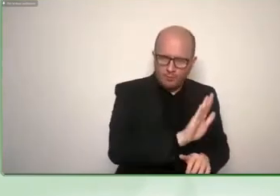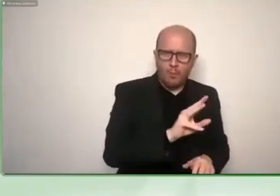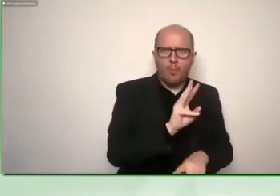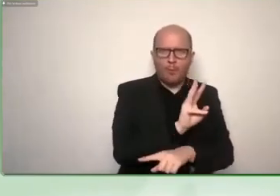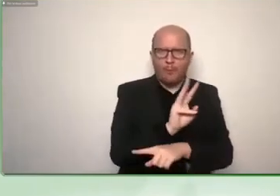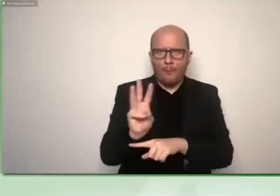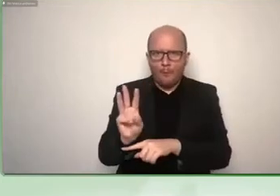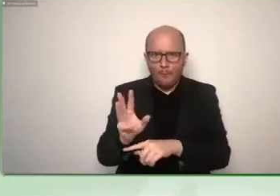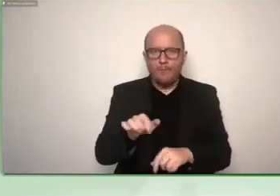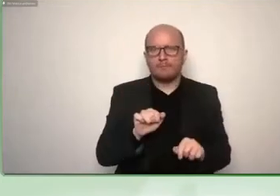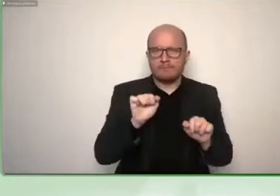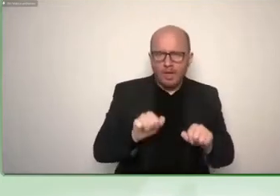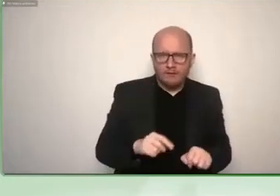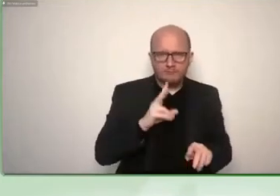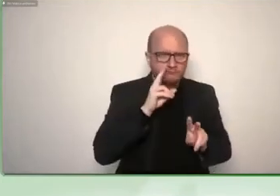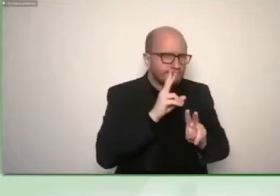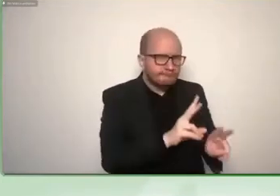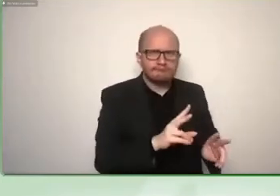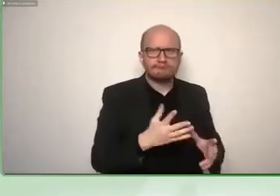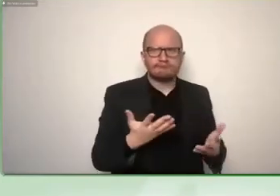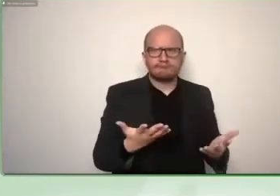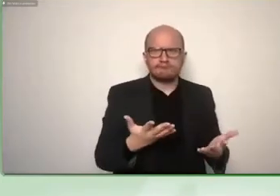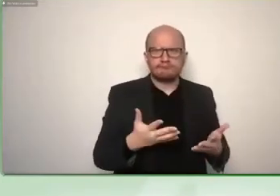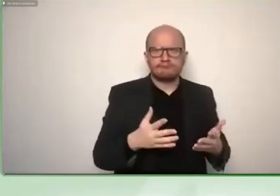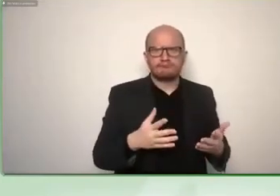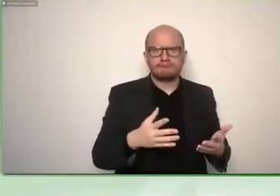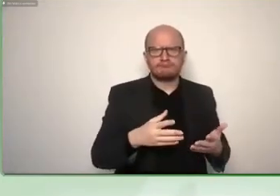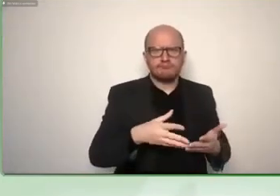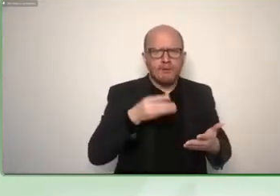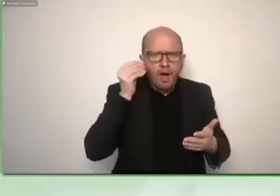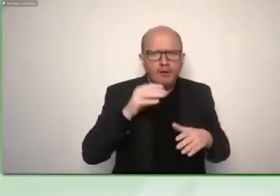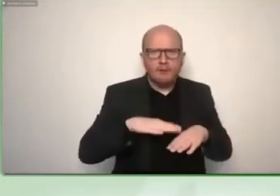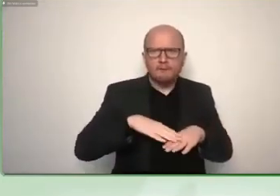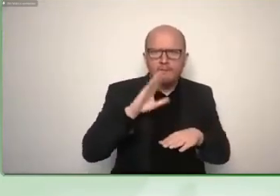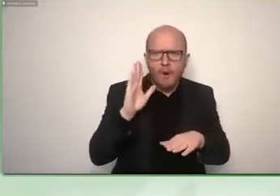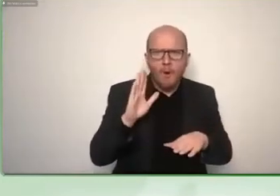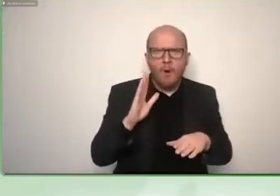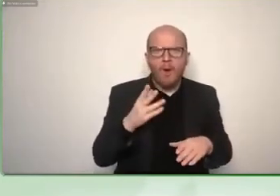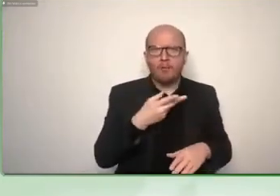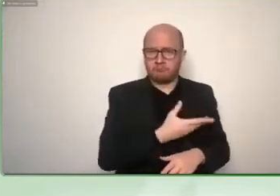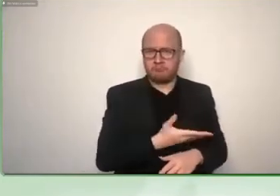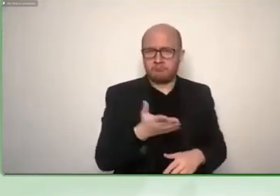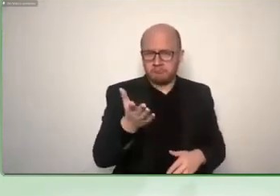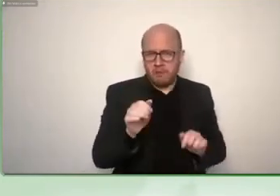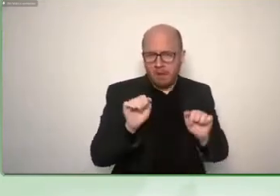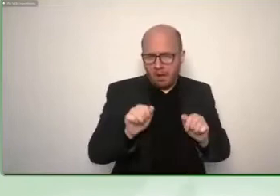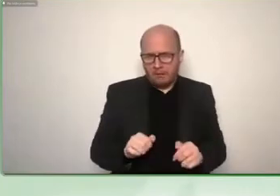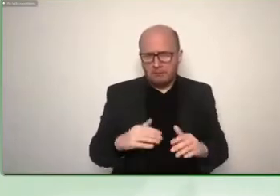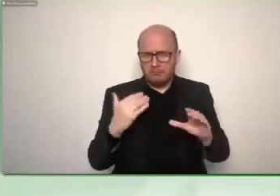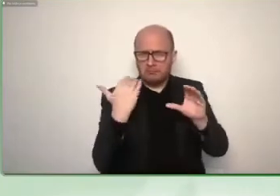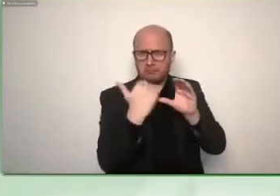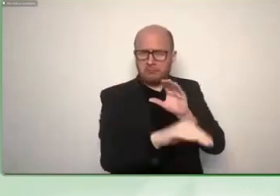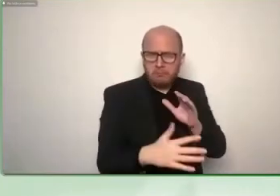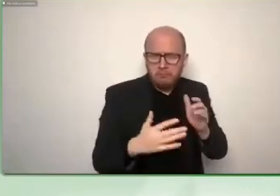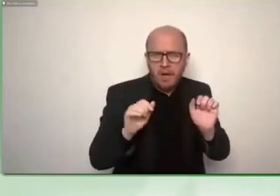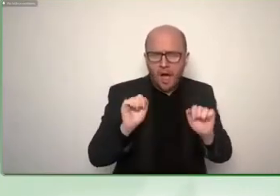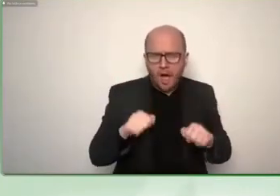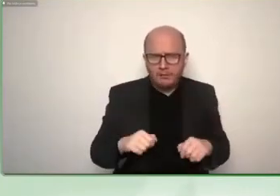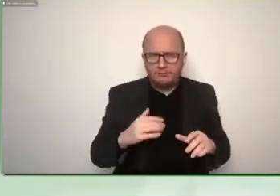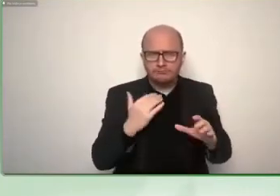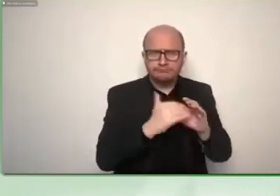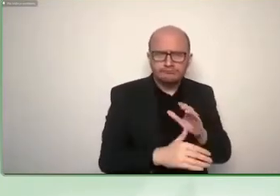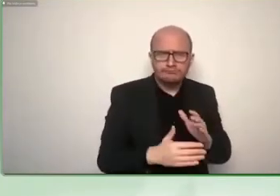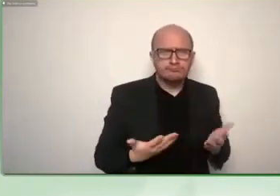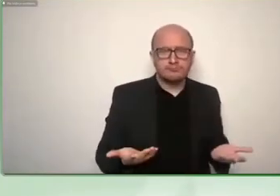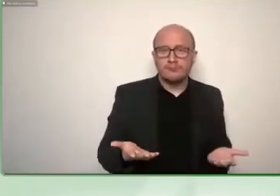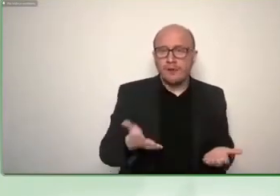more if you want to find out if this is interesting for you get in touch juliana is happy to connect with you if to do courses please